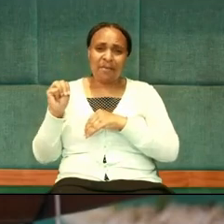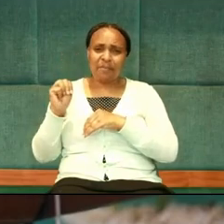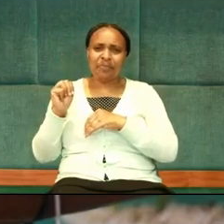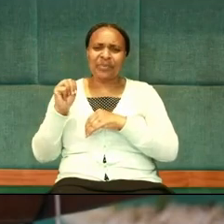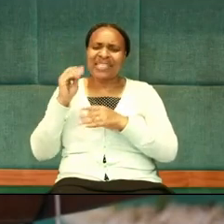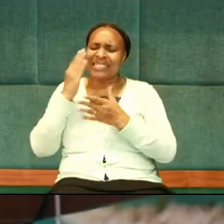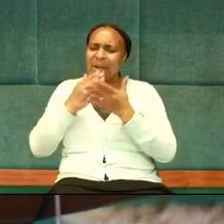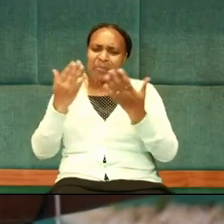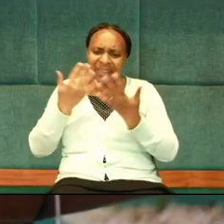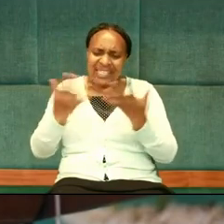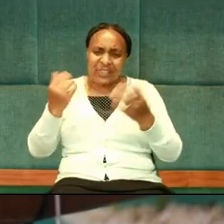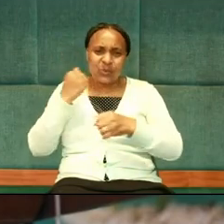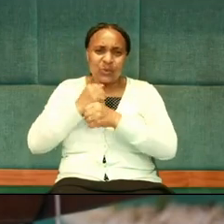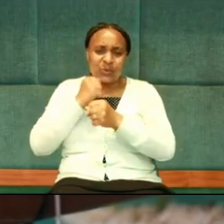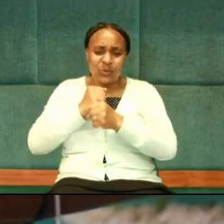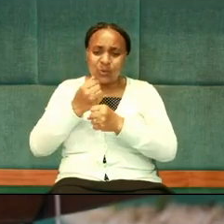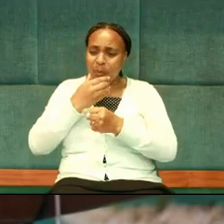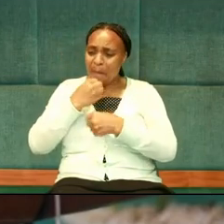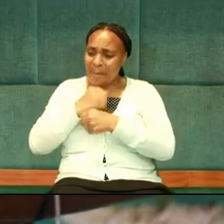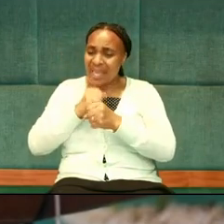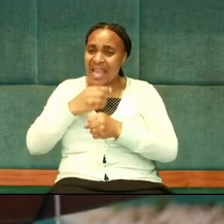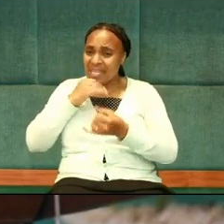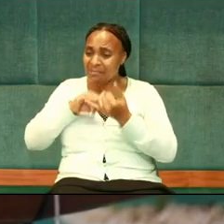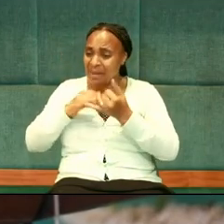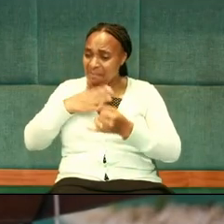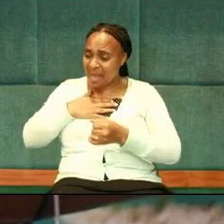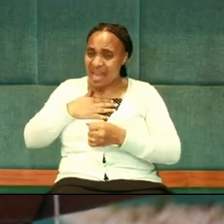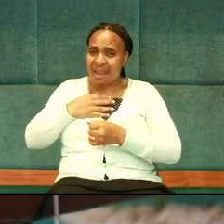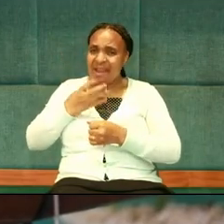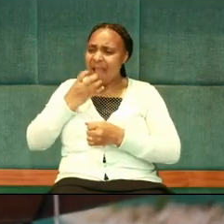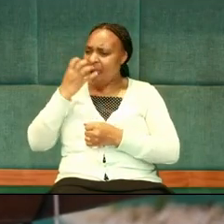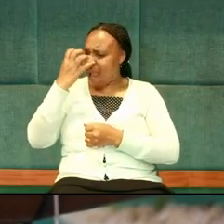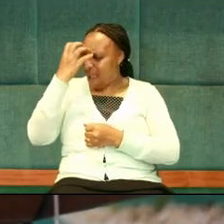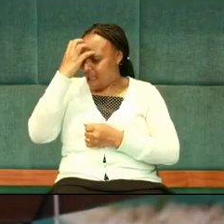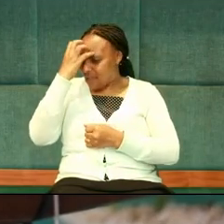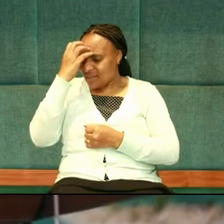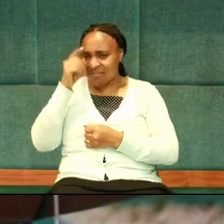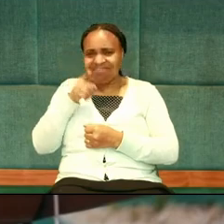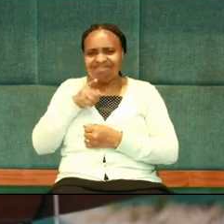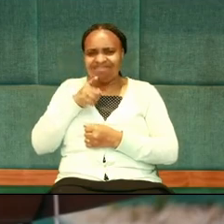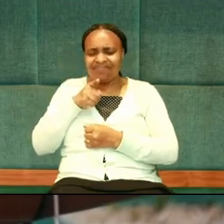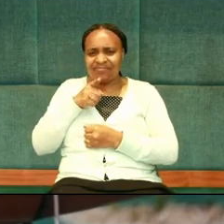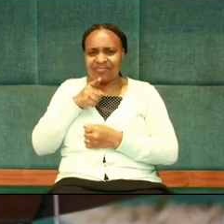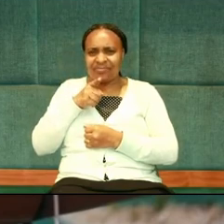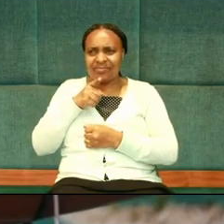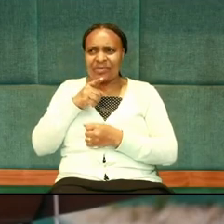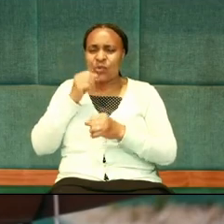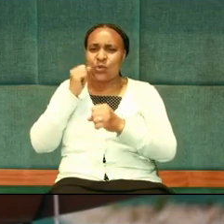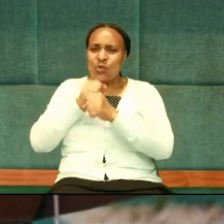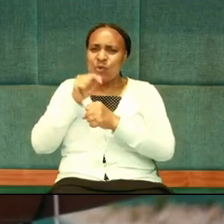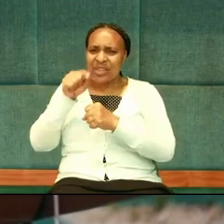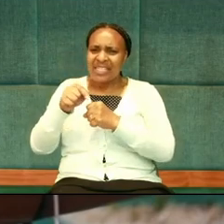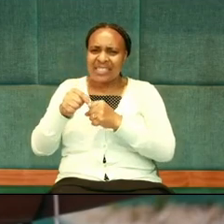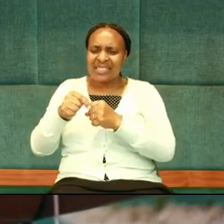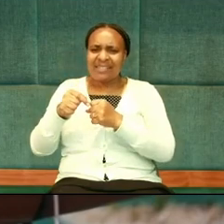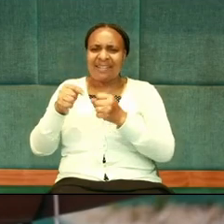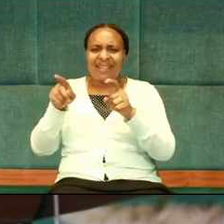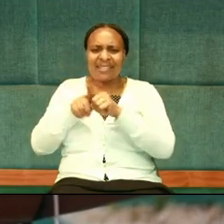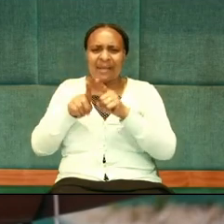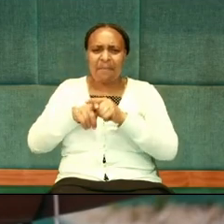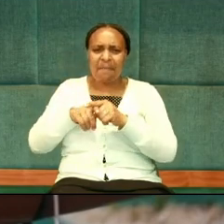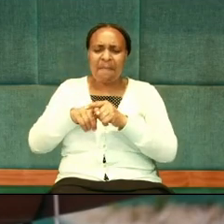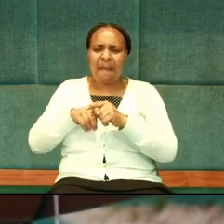him so angry. They are like his, how do they call it? I've forgotten the technical word. Triggers. You do this and he's like a madman.